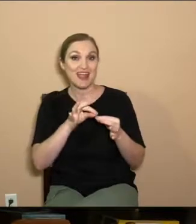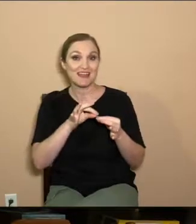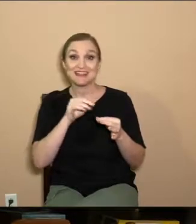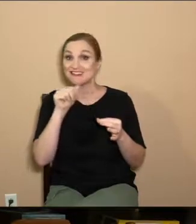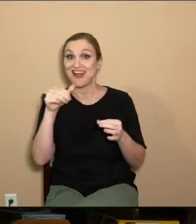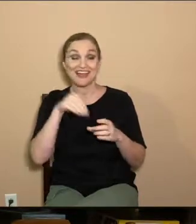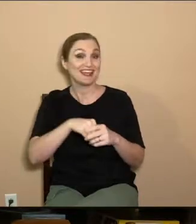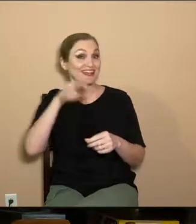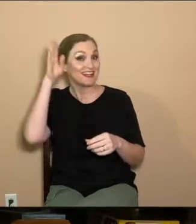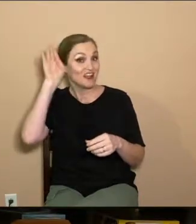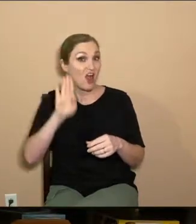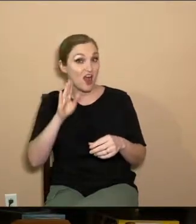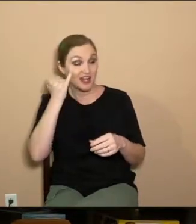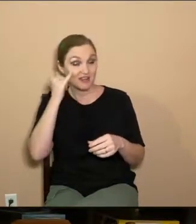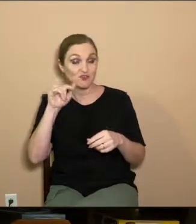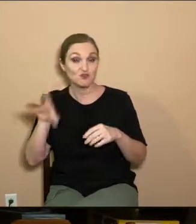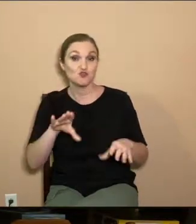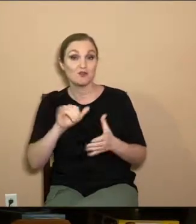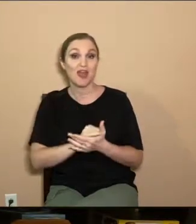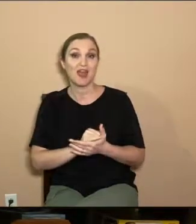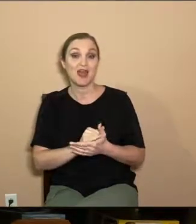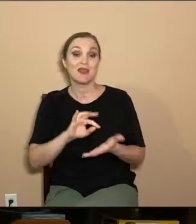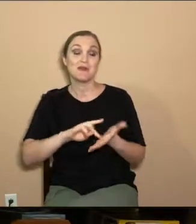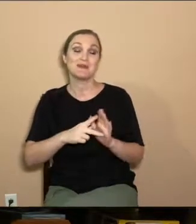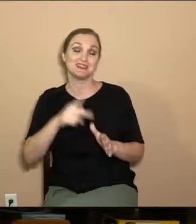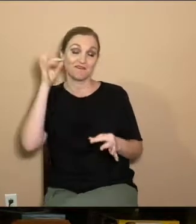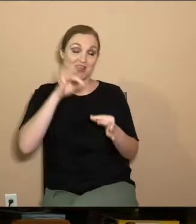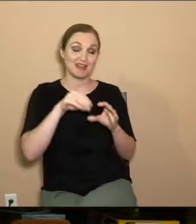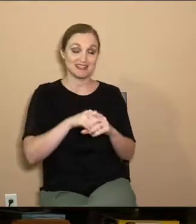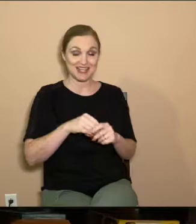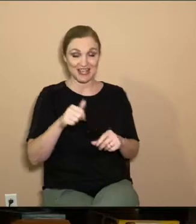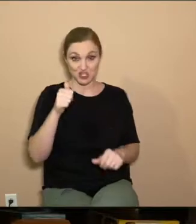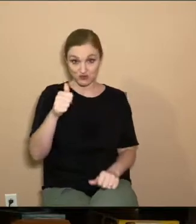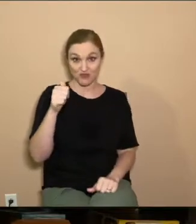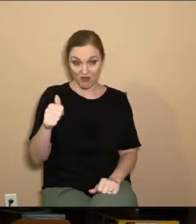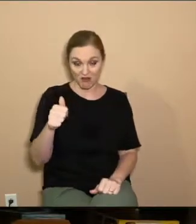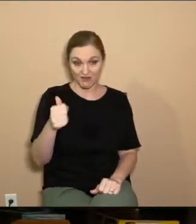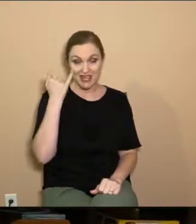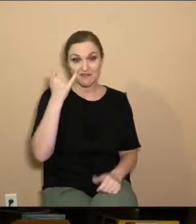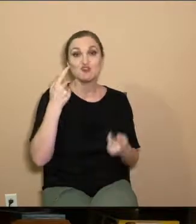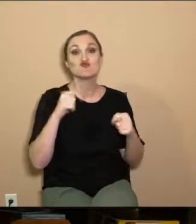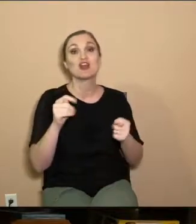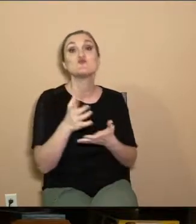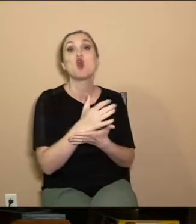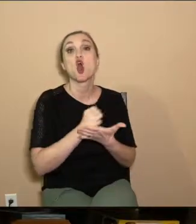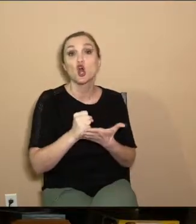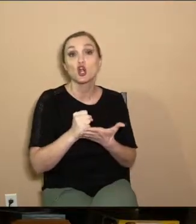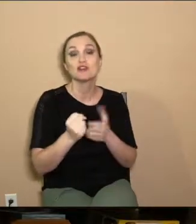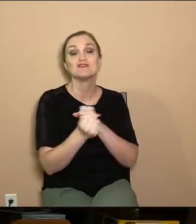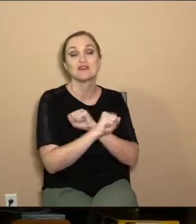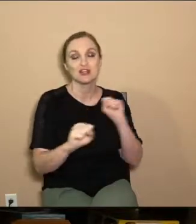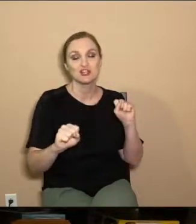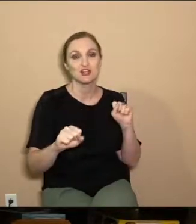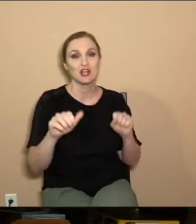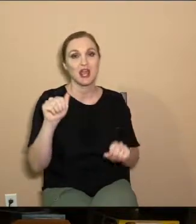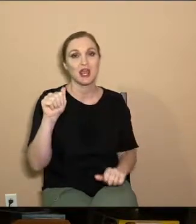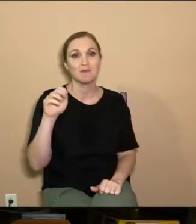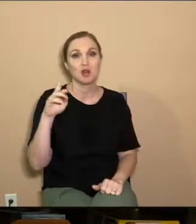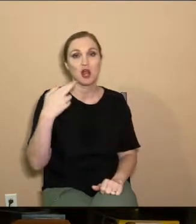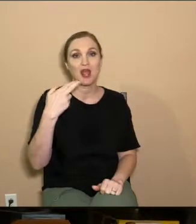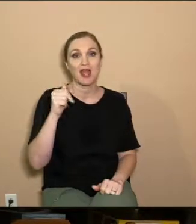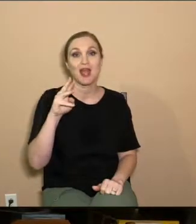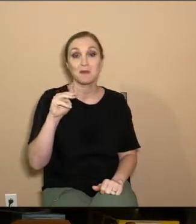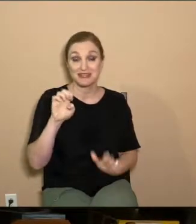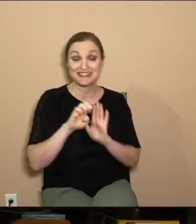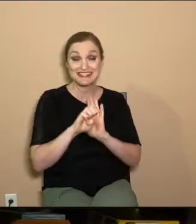God, but our faith is in ourselves, that we are going to earn something. And Paul says Abraham is an example